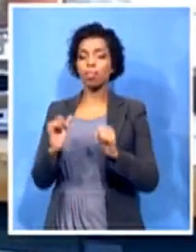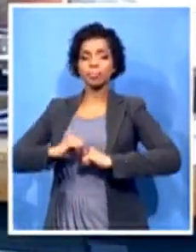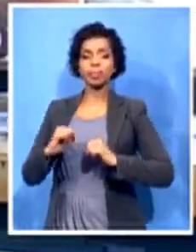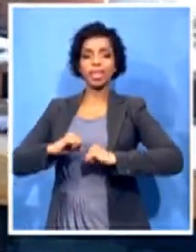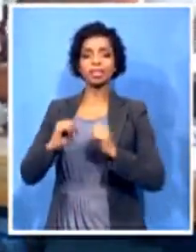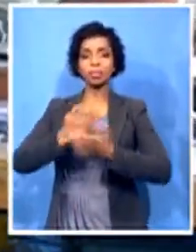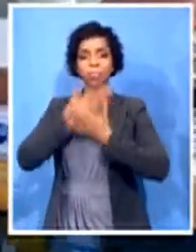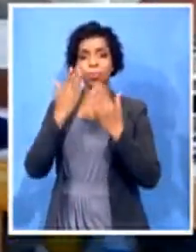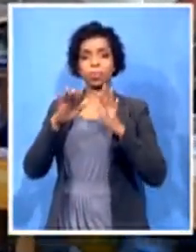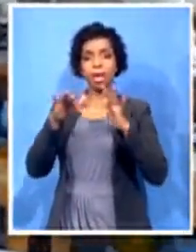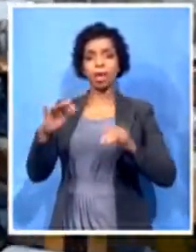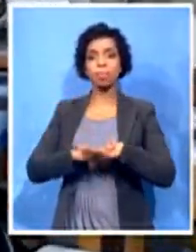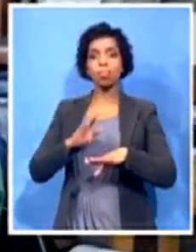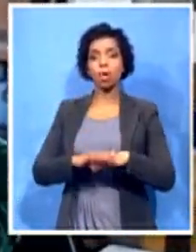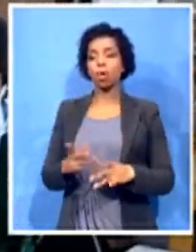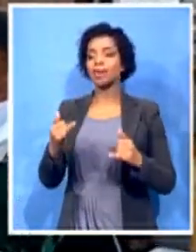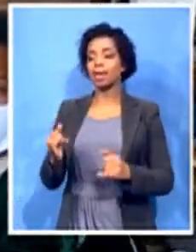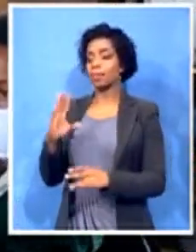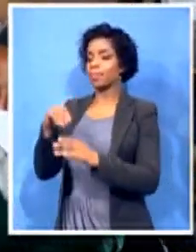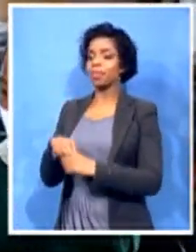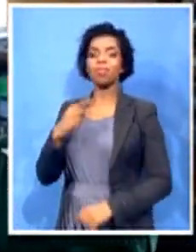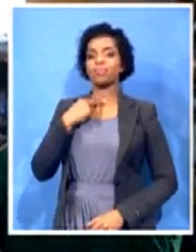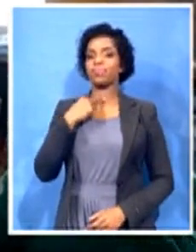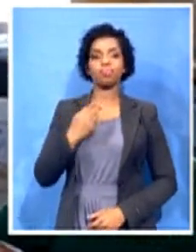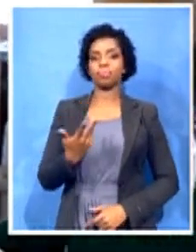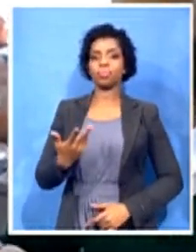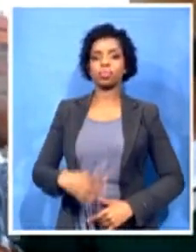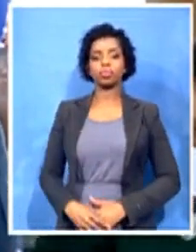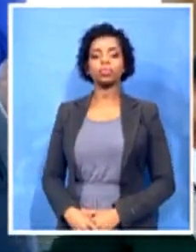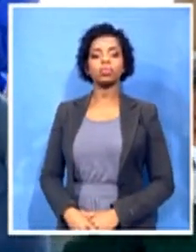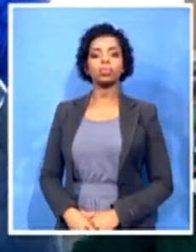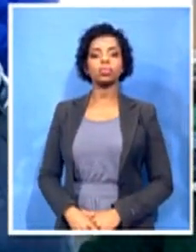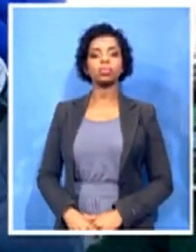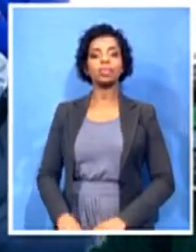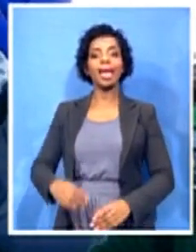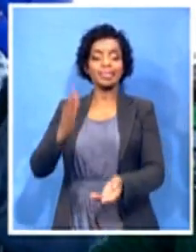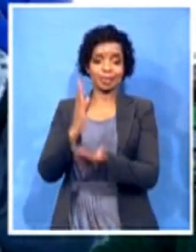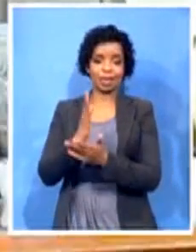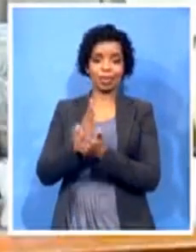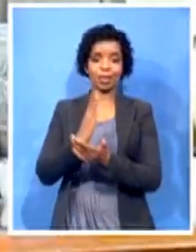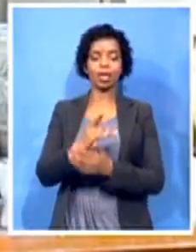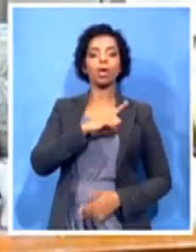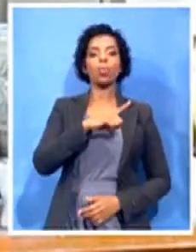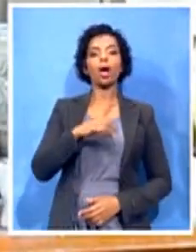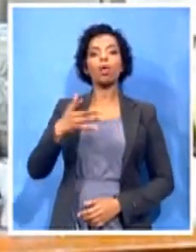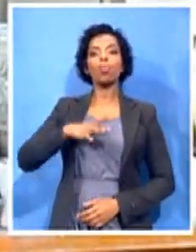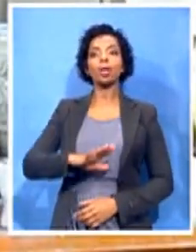it will improve the results of the school and our efforts to assist our learners to